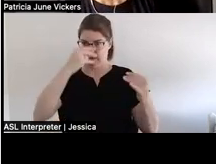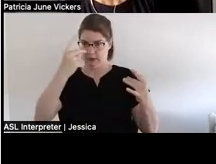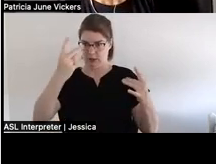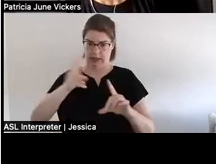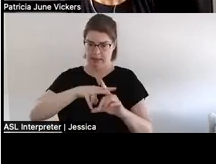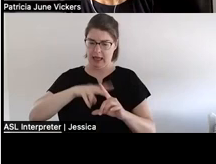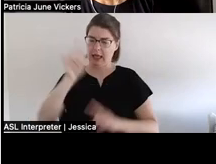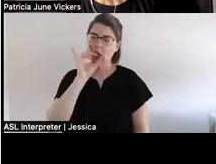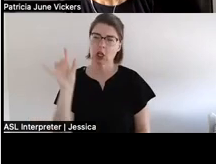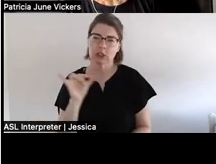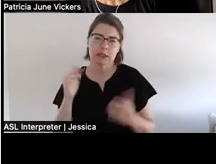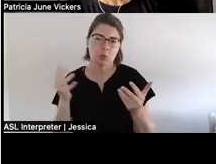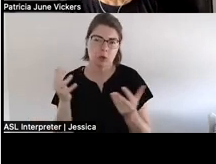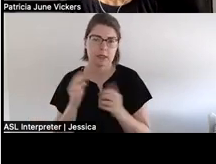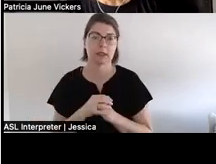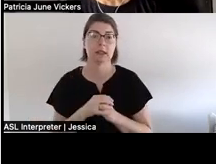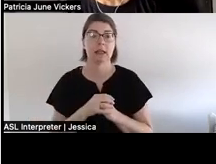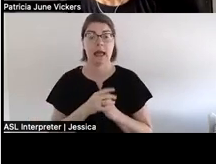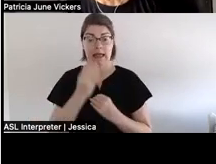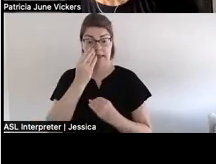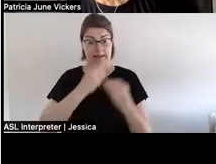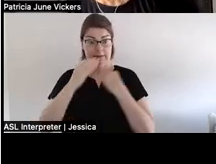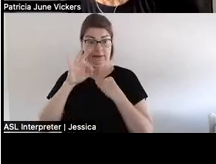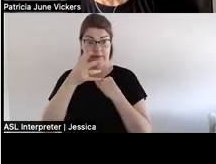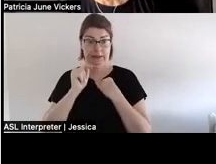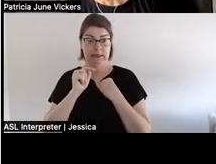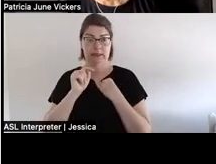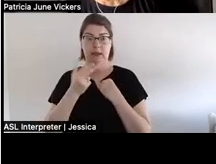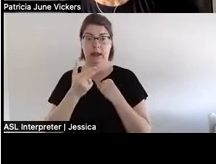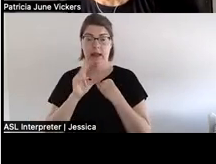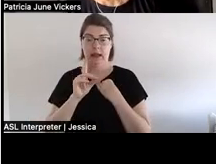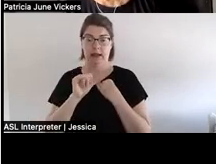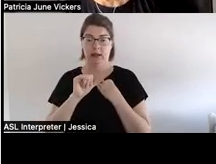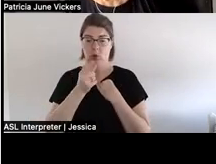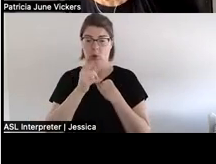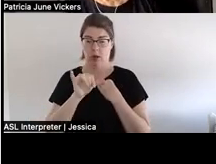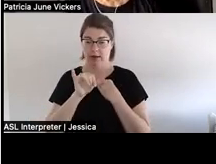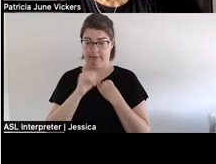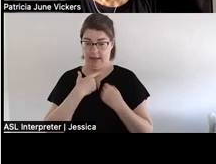there was a feast on haida guai that i was invited to by